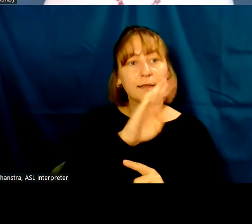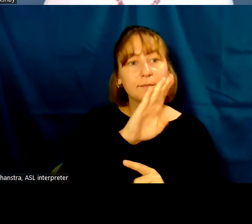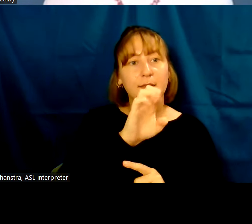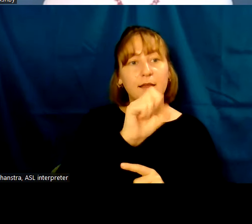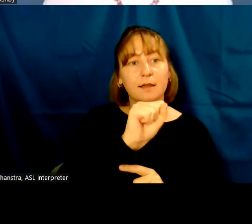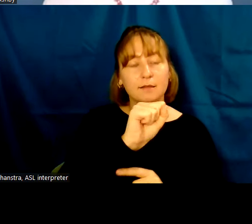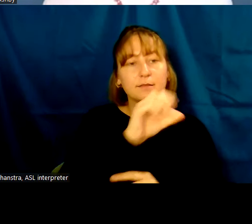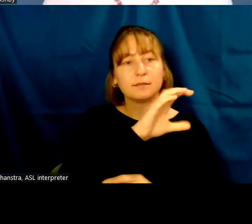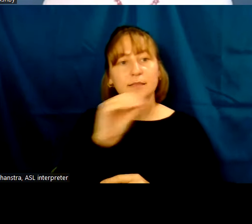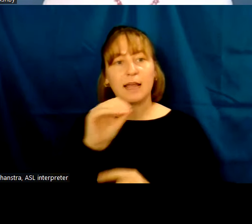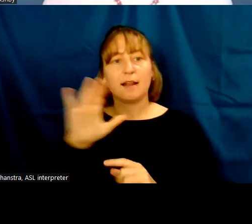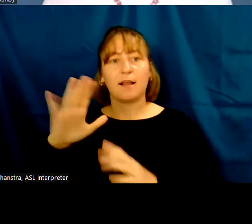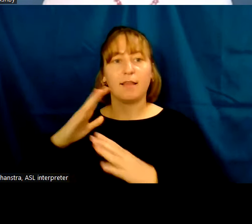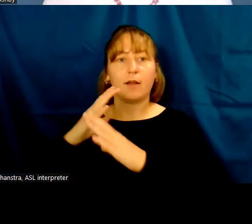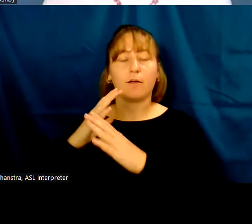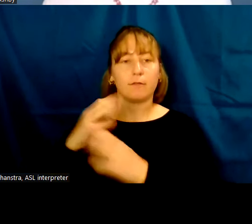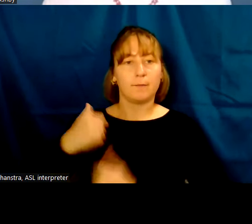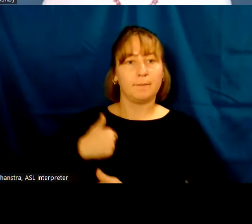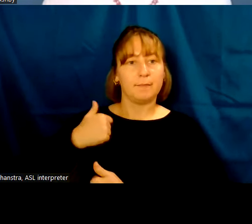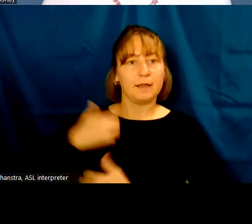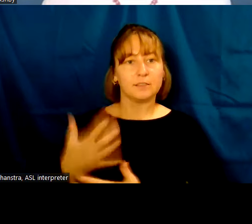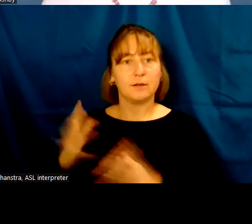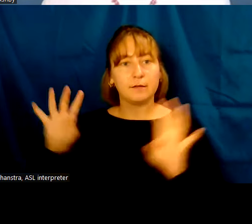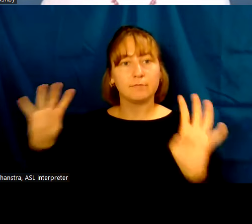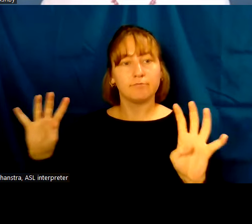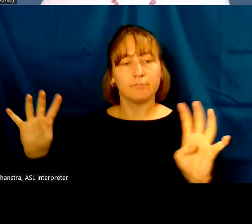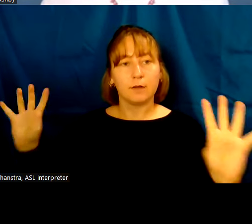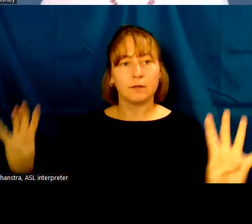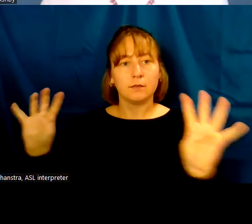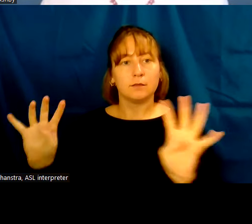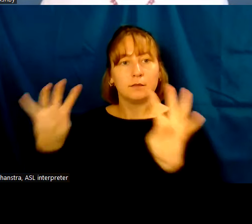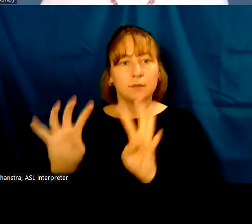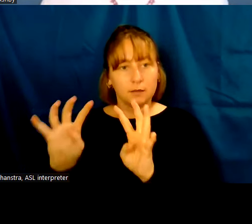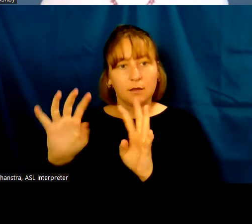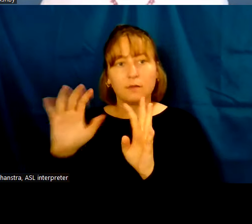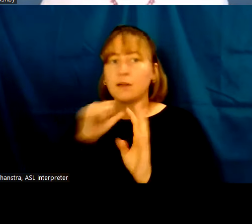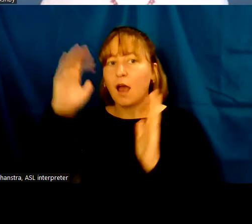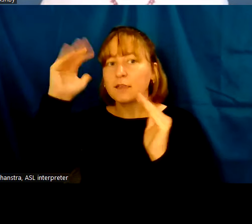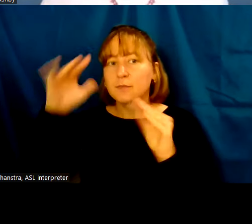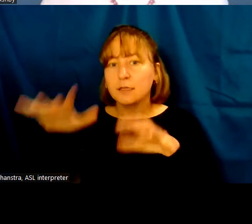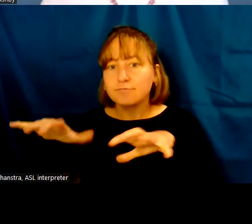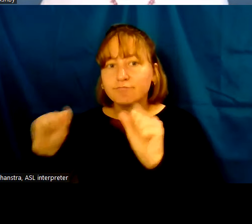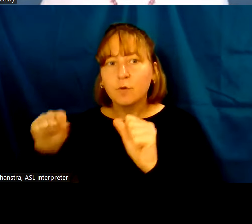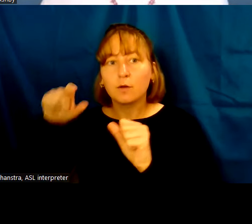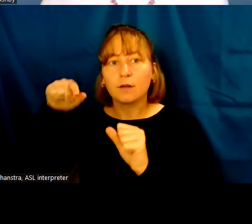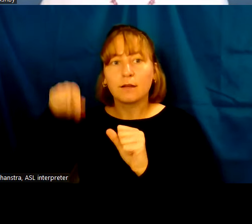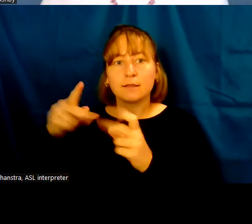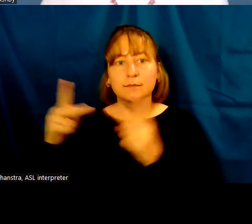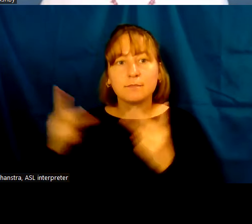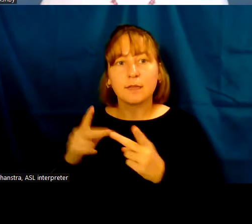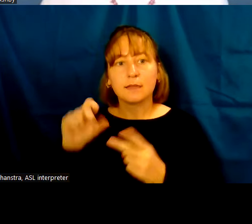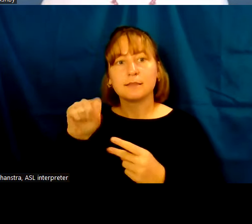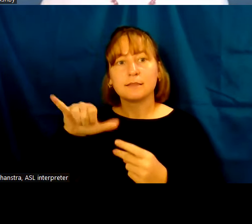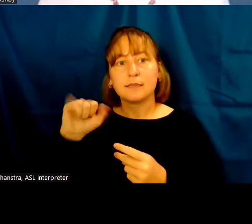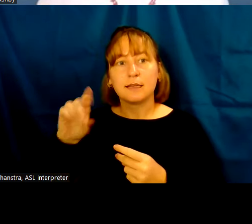cohorts at Syene, and by an unexpected onset took Syene and Elephantinae and